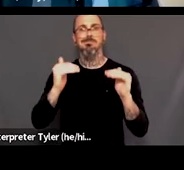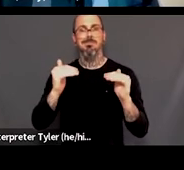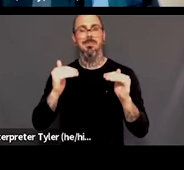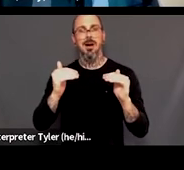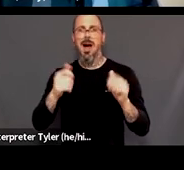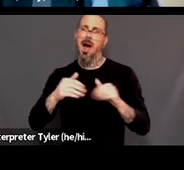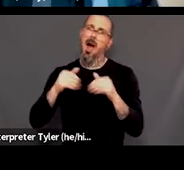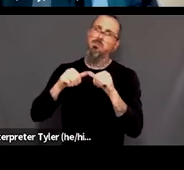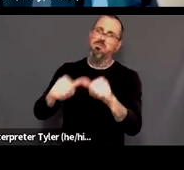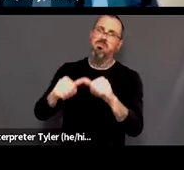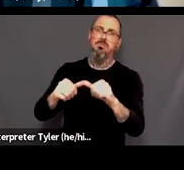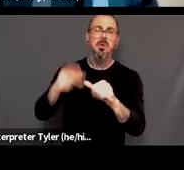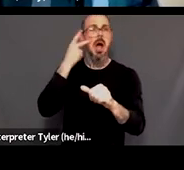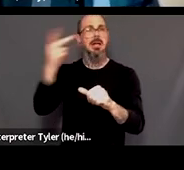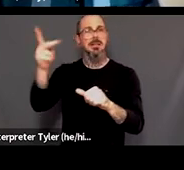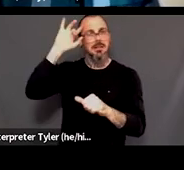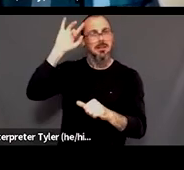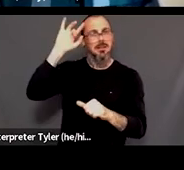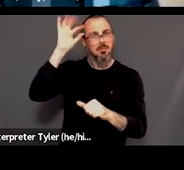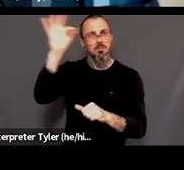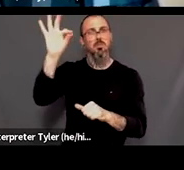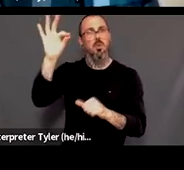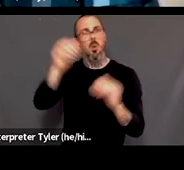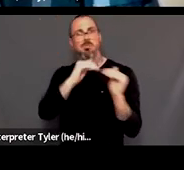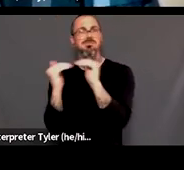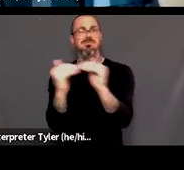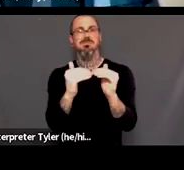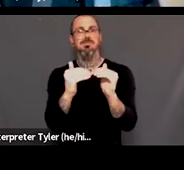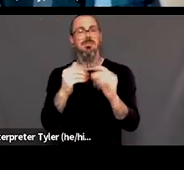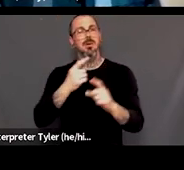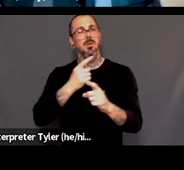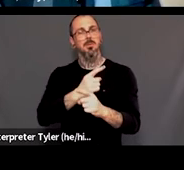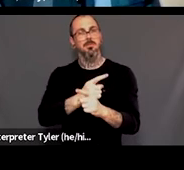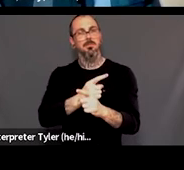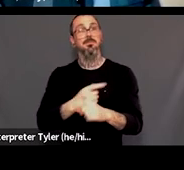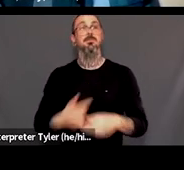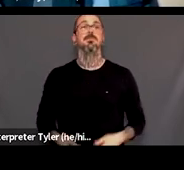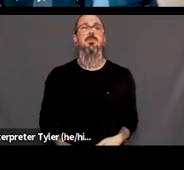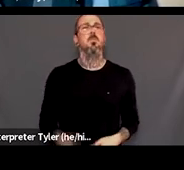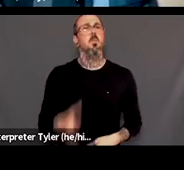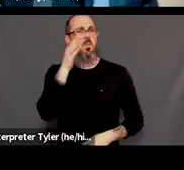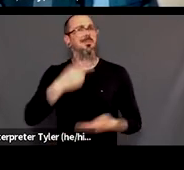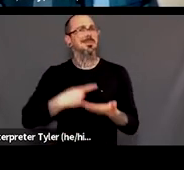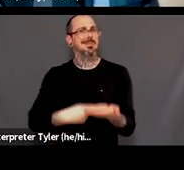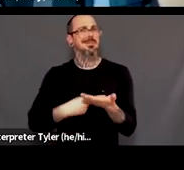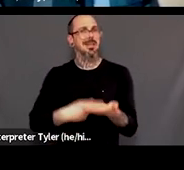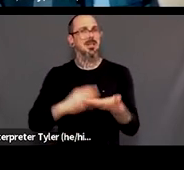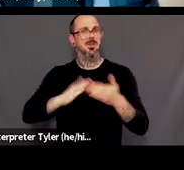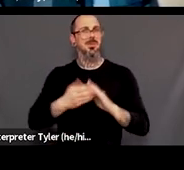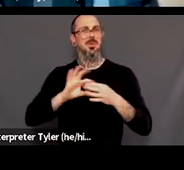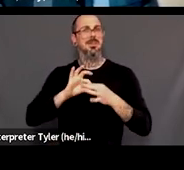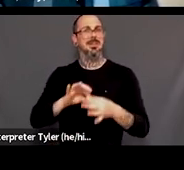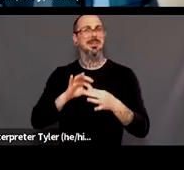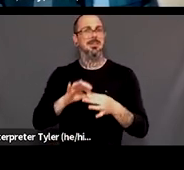and just future we're also talking a lot about community connections so we define this